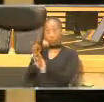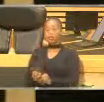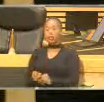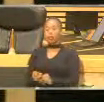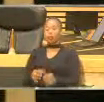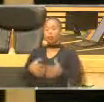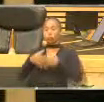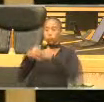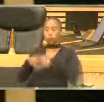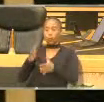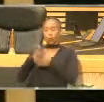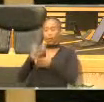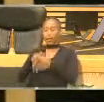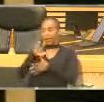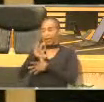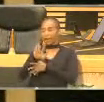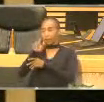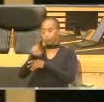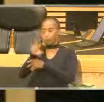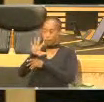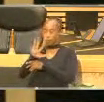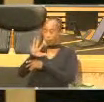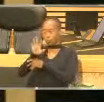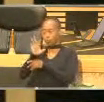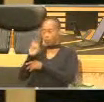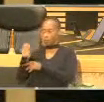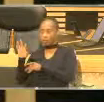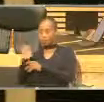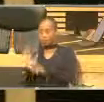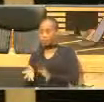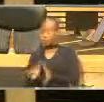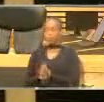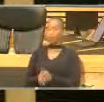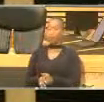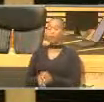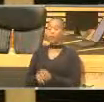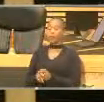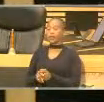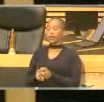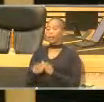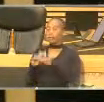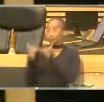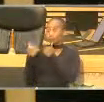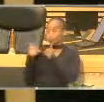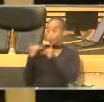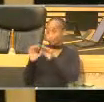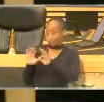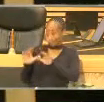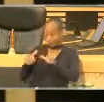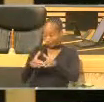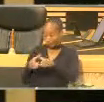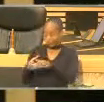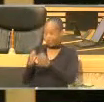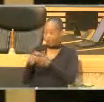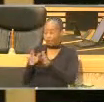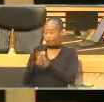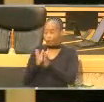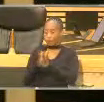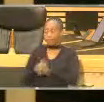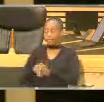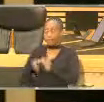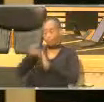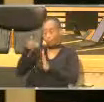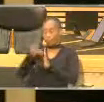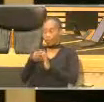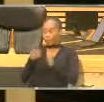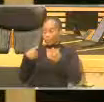500 construction jobs in the zone. Security fencing construction for the land as part of phase one for the development has